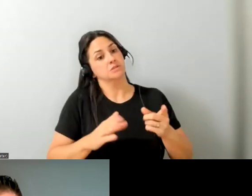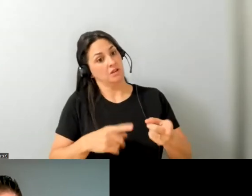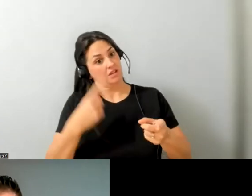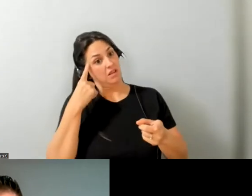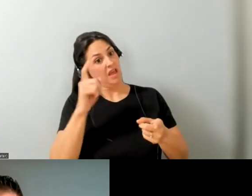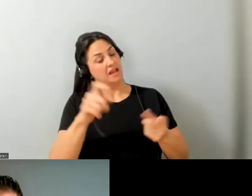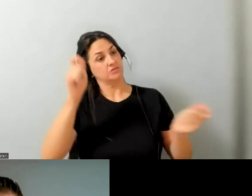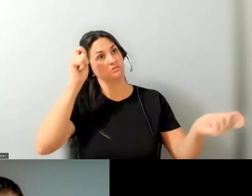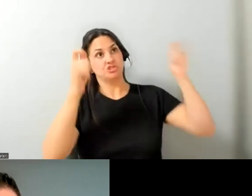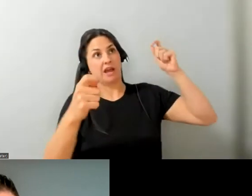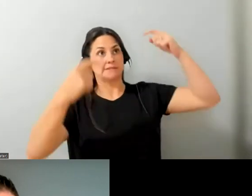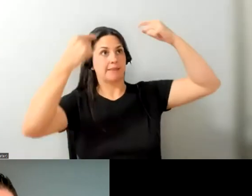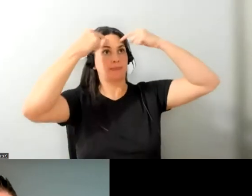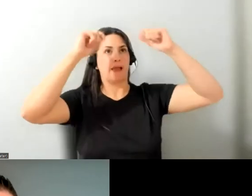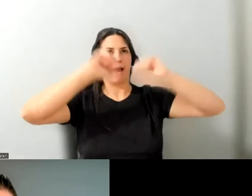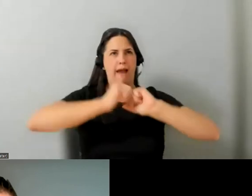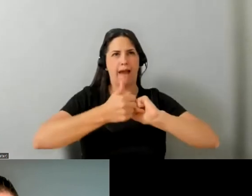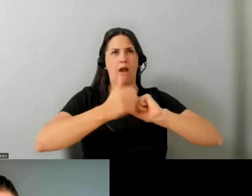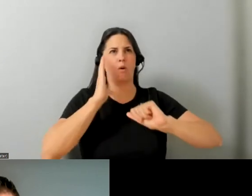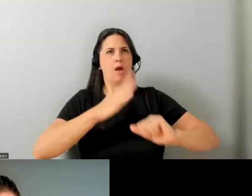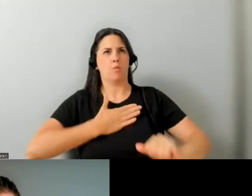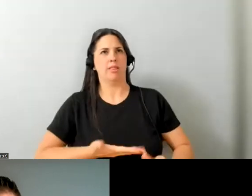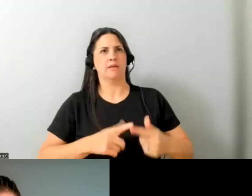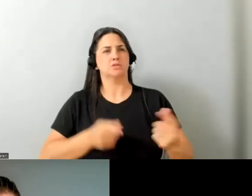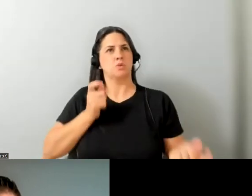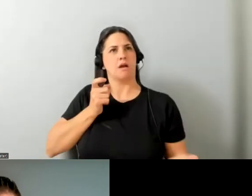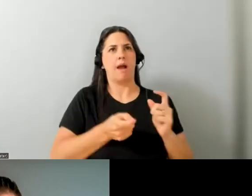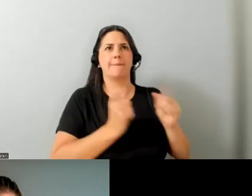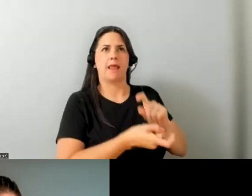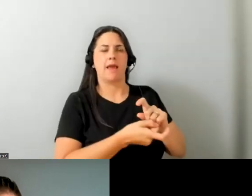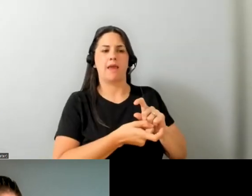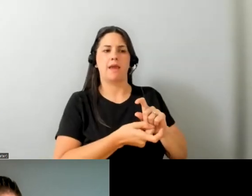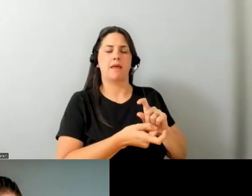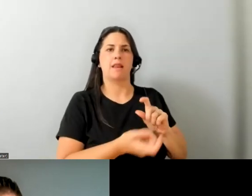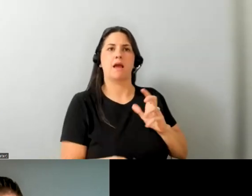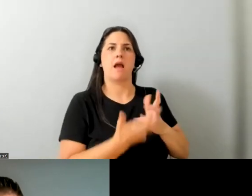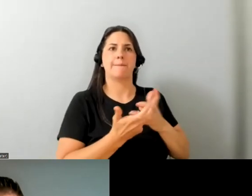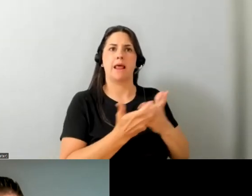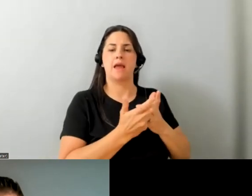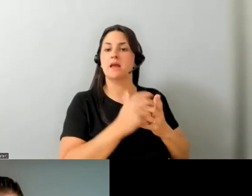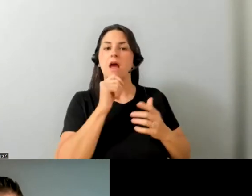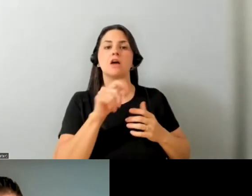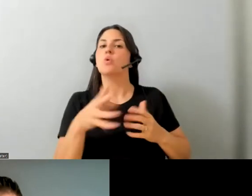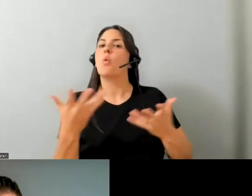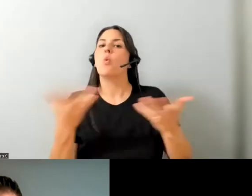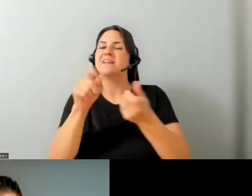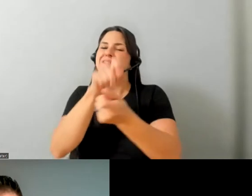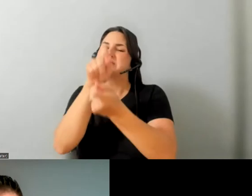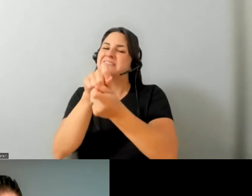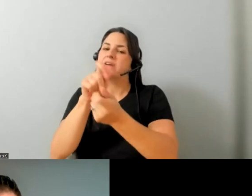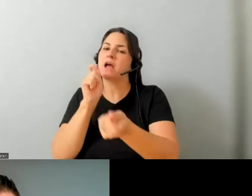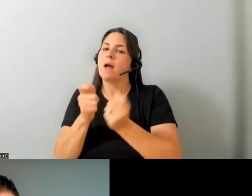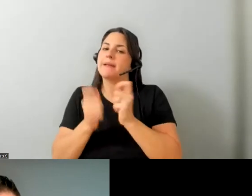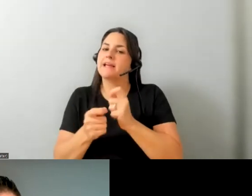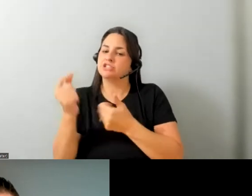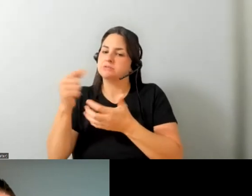thinking about how they're going to accommodate rather than just what those accommodations are um again maybe maybe keenum